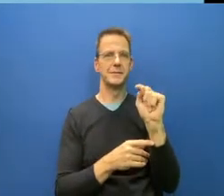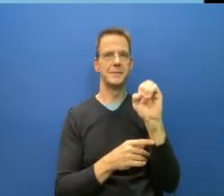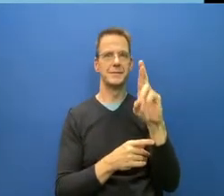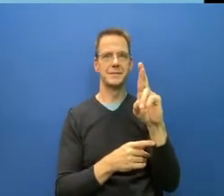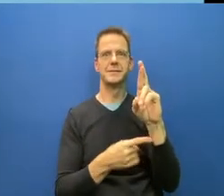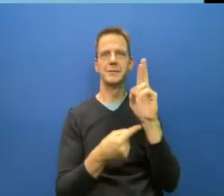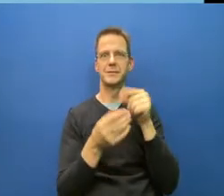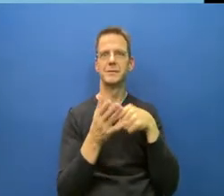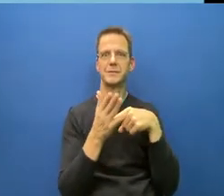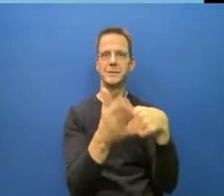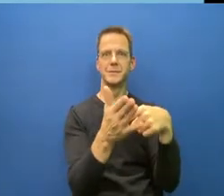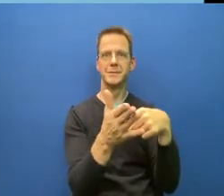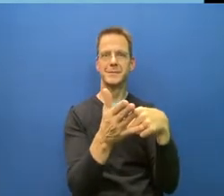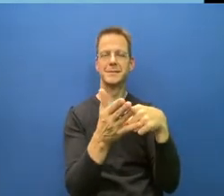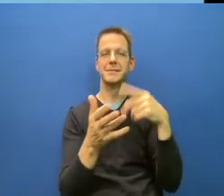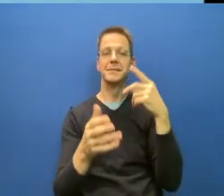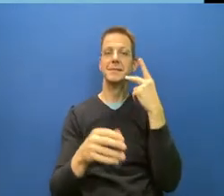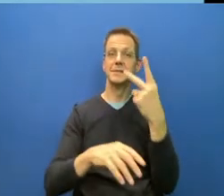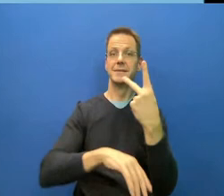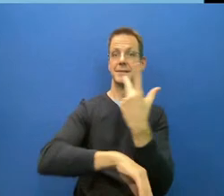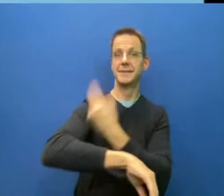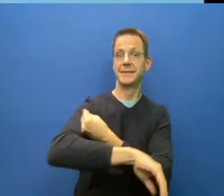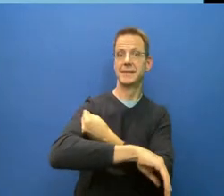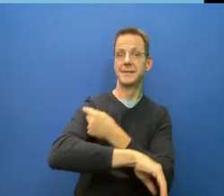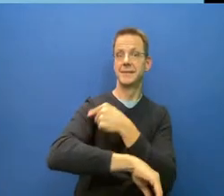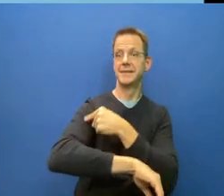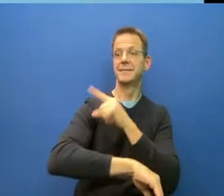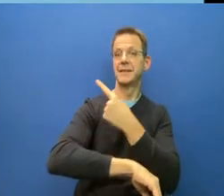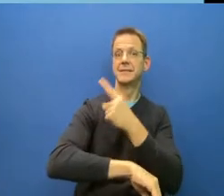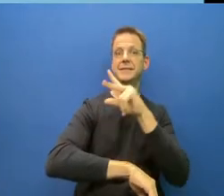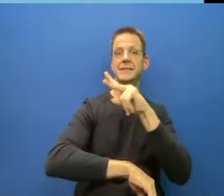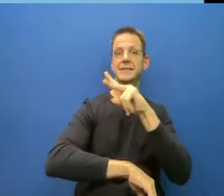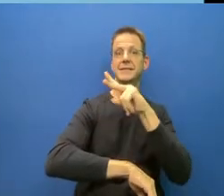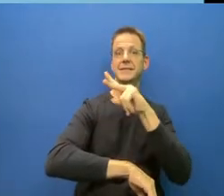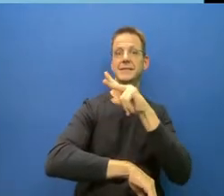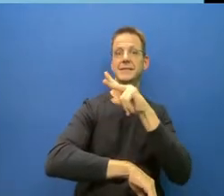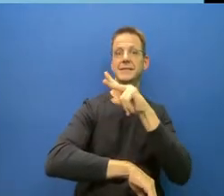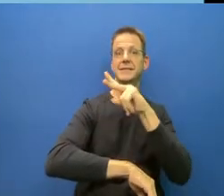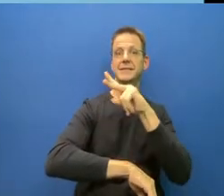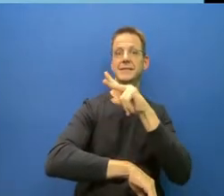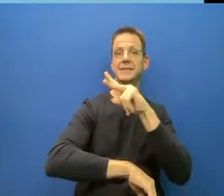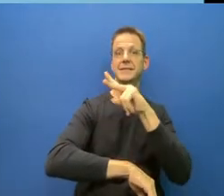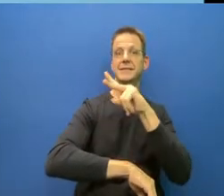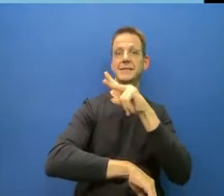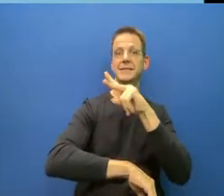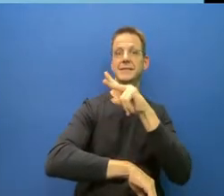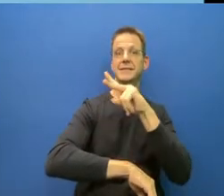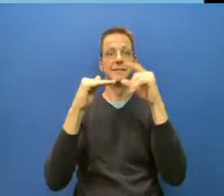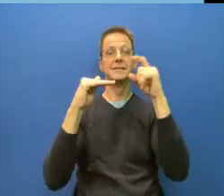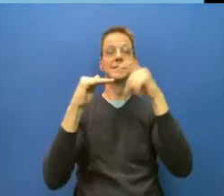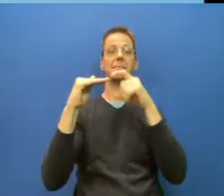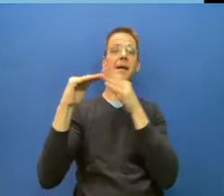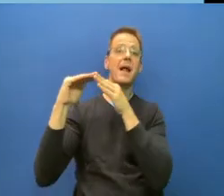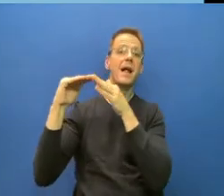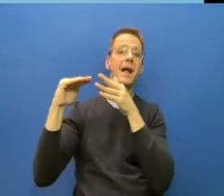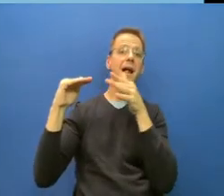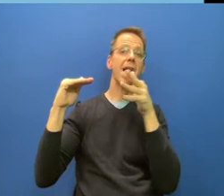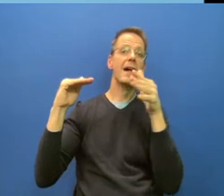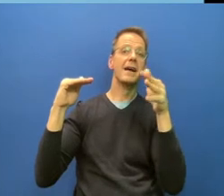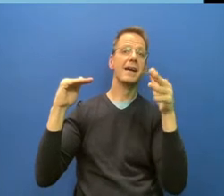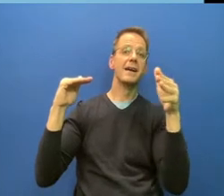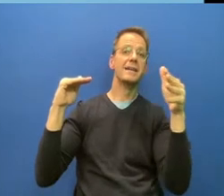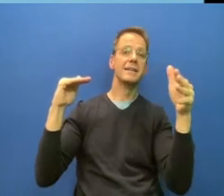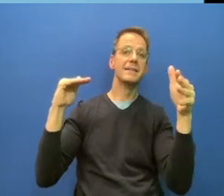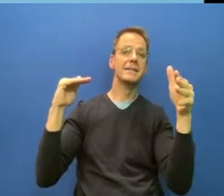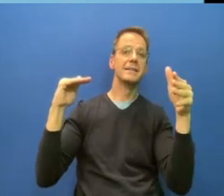It slowly wanes over time. But then when we get the booster, on average, our immunity after this is higher